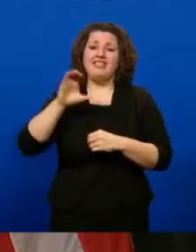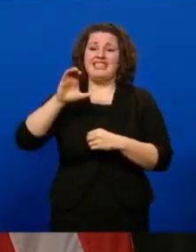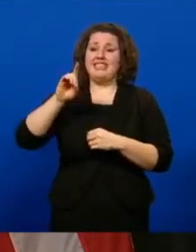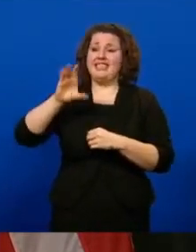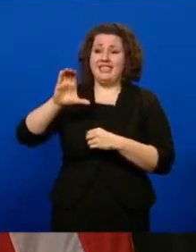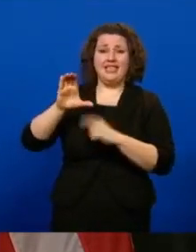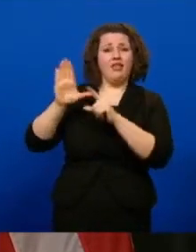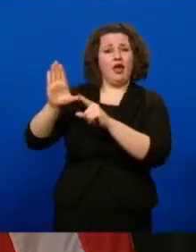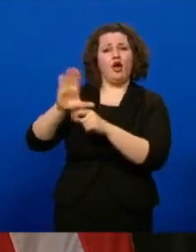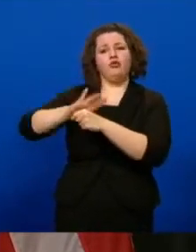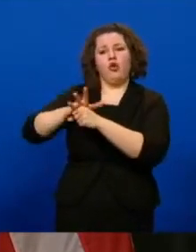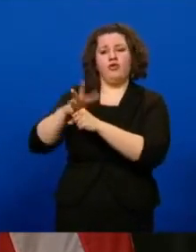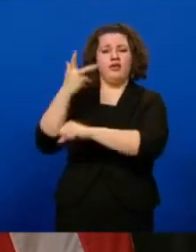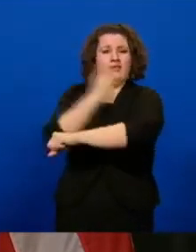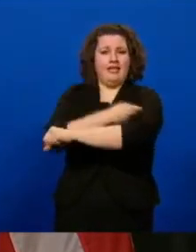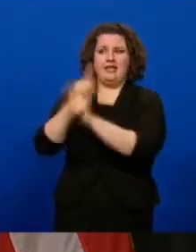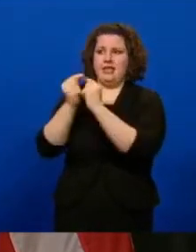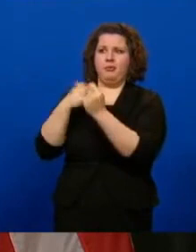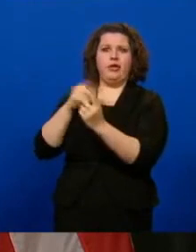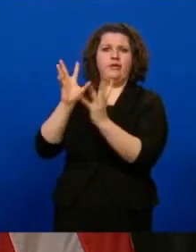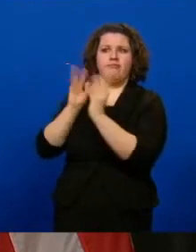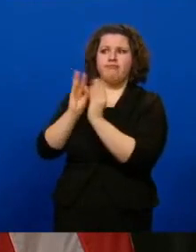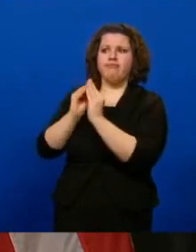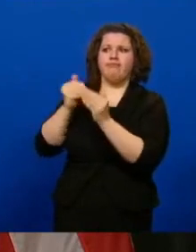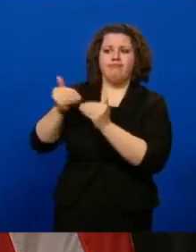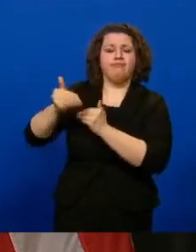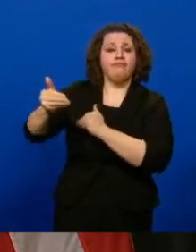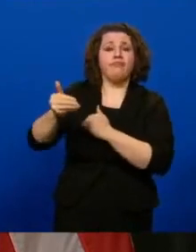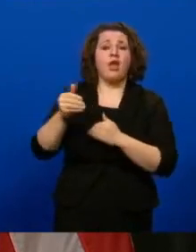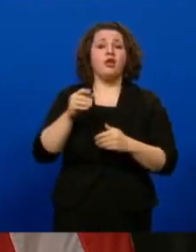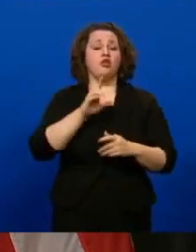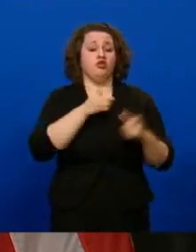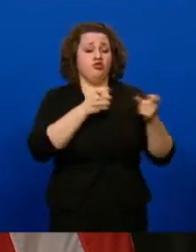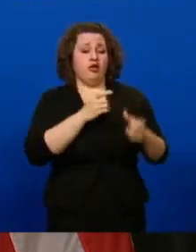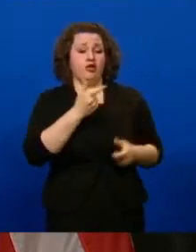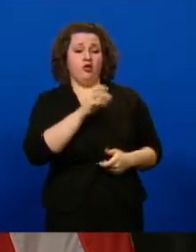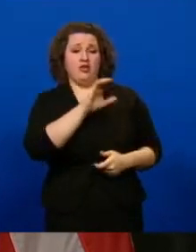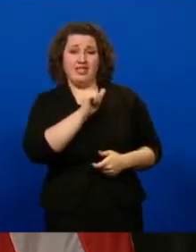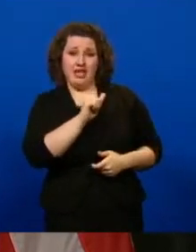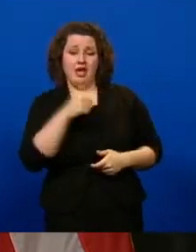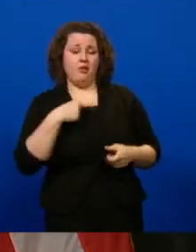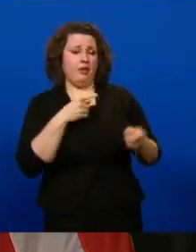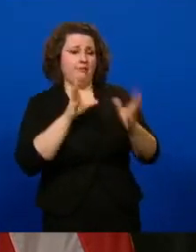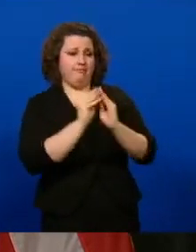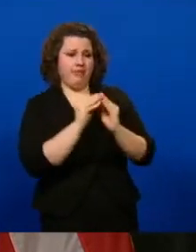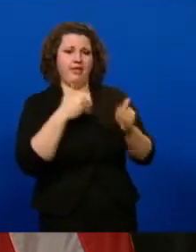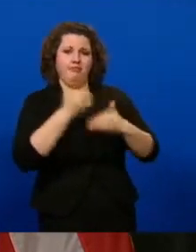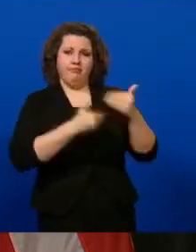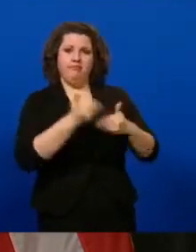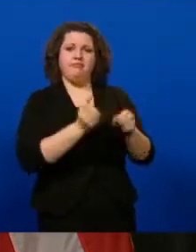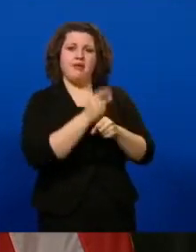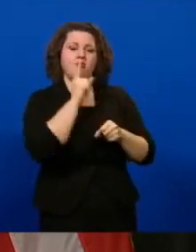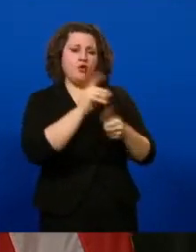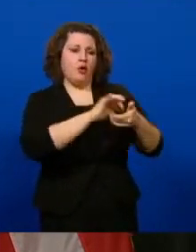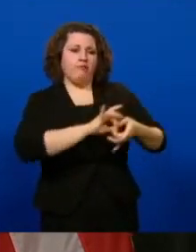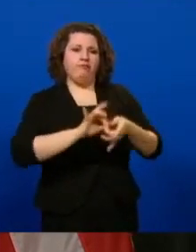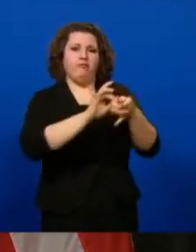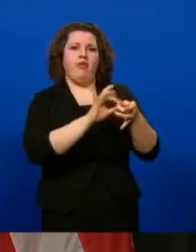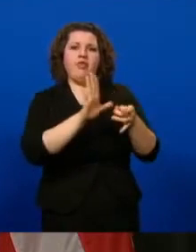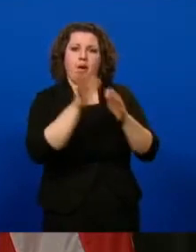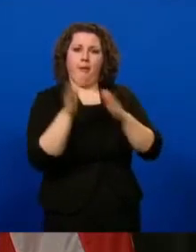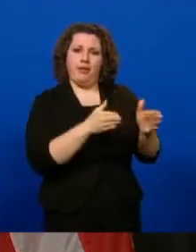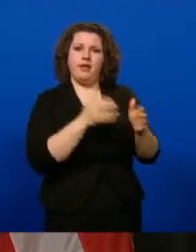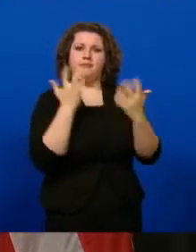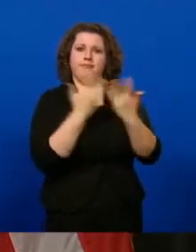COVID vaccination team. We meet weekly with Director Garcia and her team to coordinate and collaborate with their excellent county public health departments in their planning.